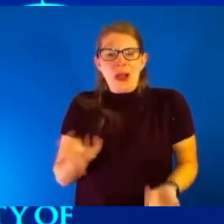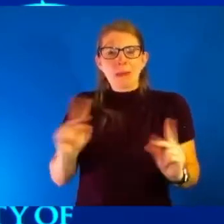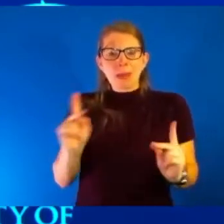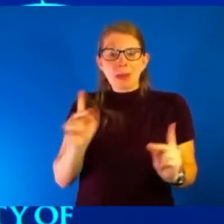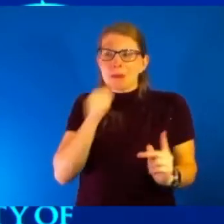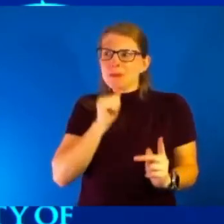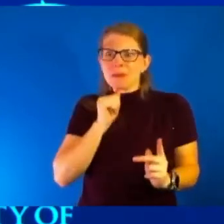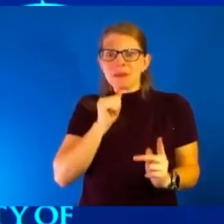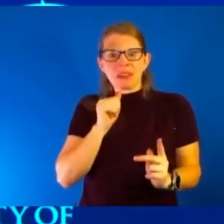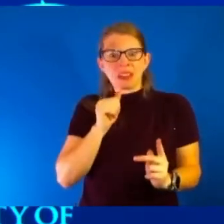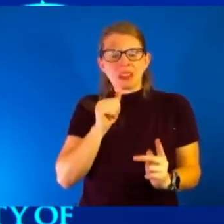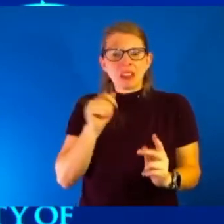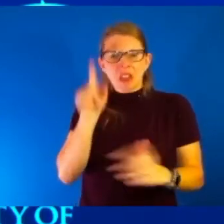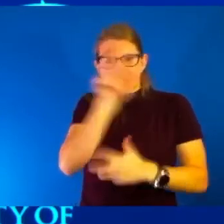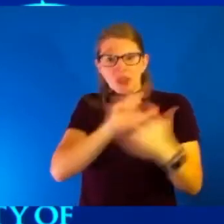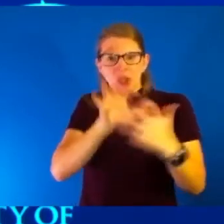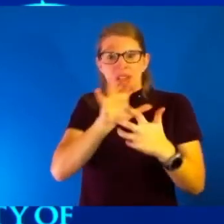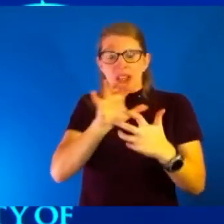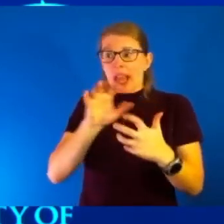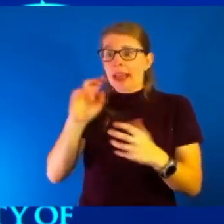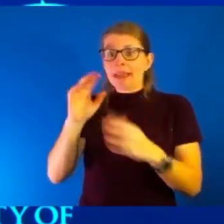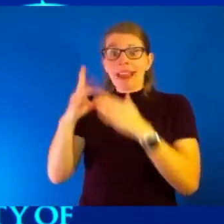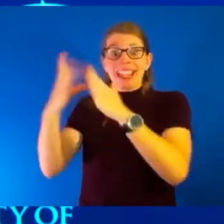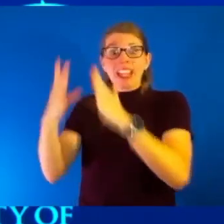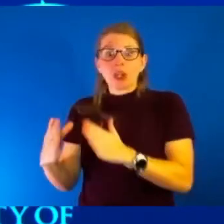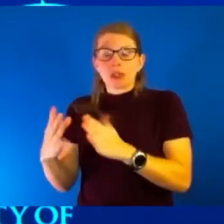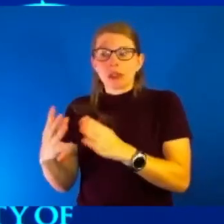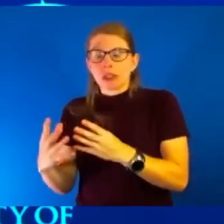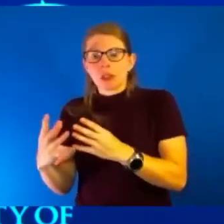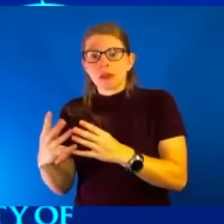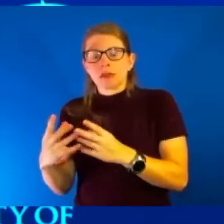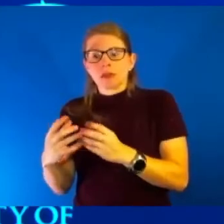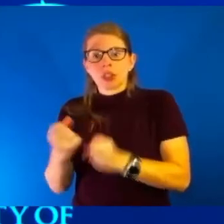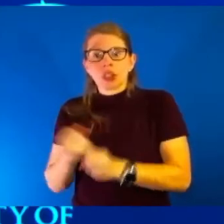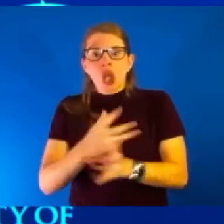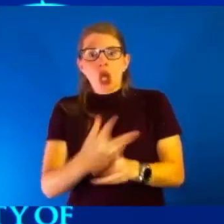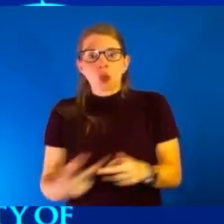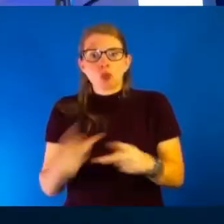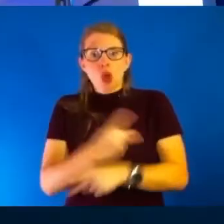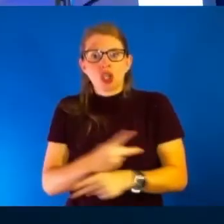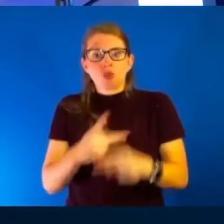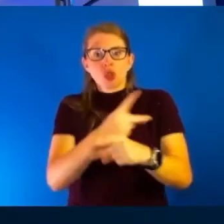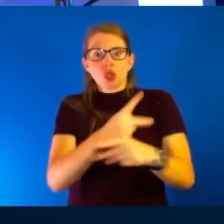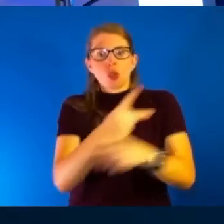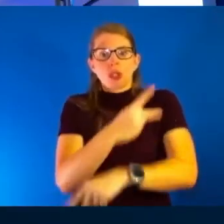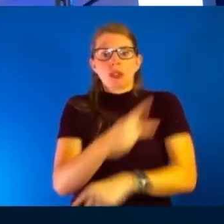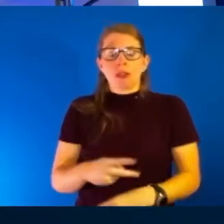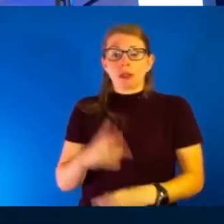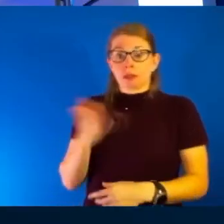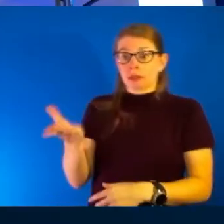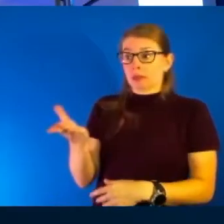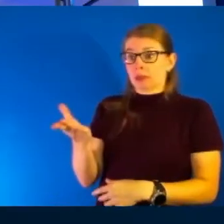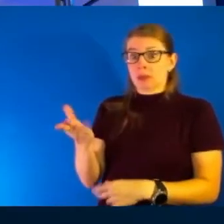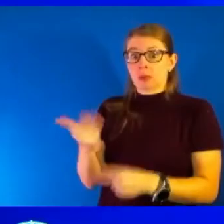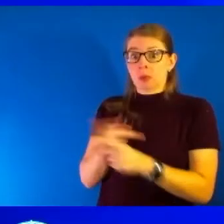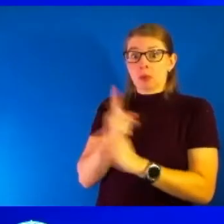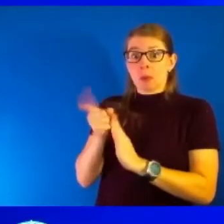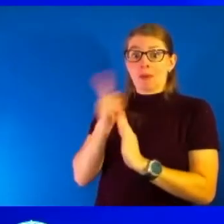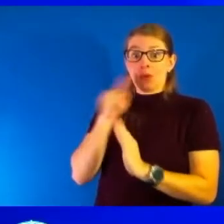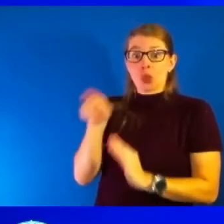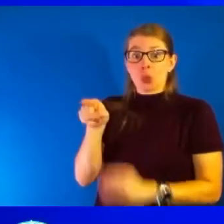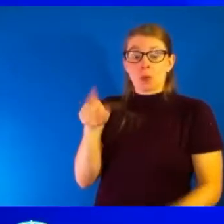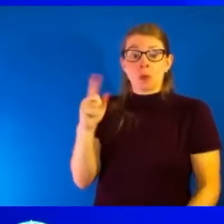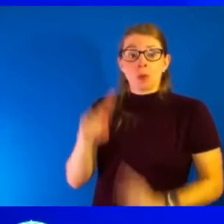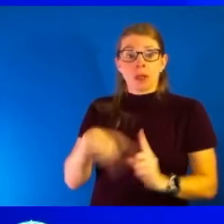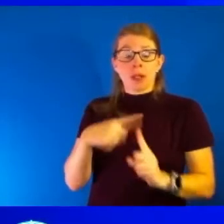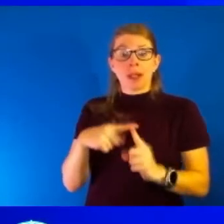And the leaders perpetuate that, that that just hurts your core. Worst moment, Hawk? Yeah, I mean, I would agree with you. I think you certainly can separate the